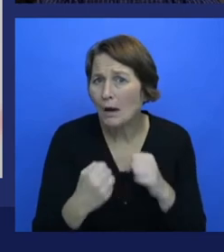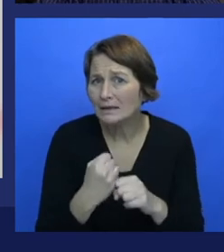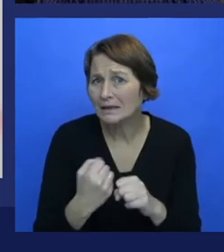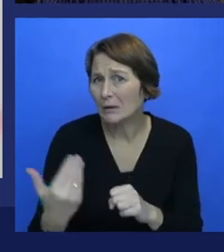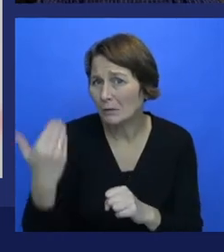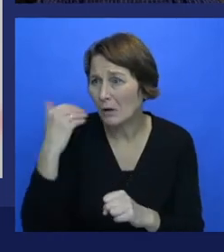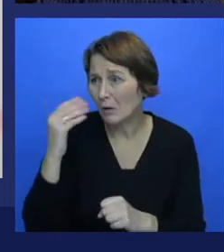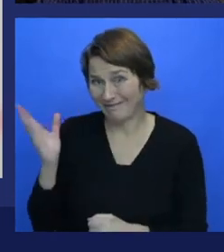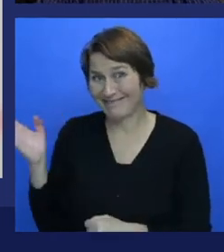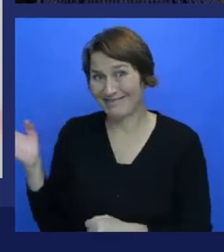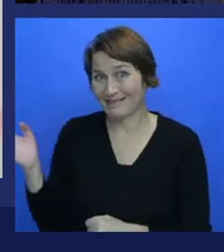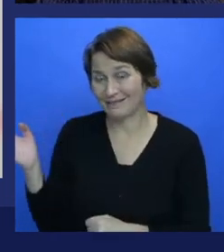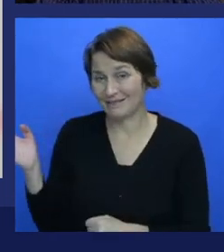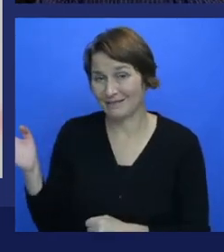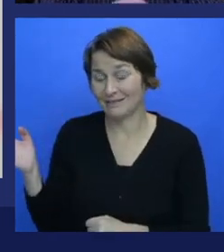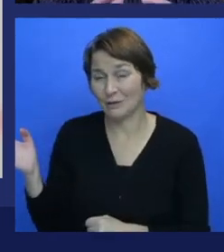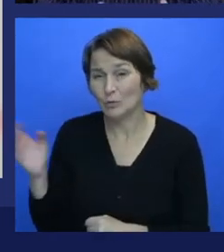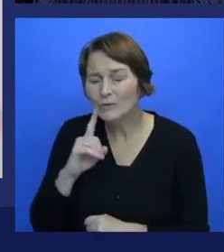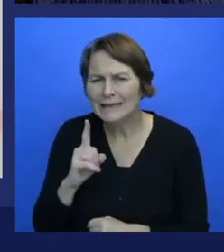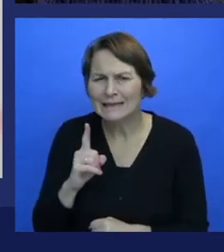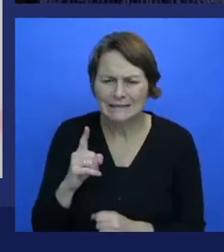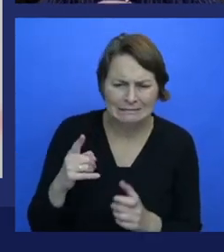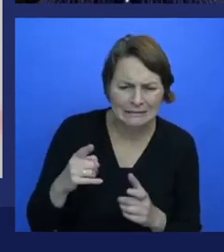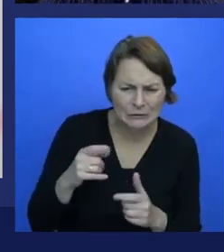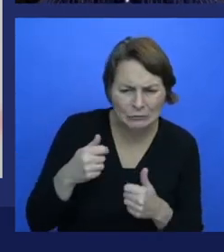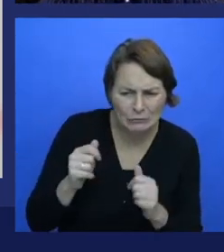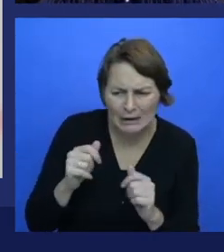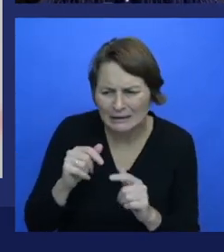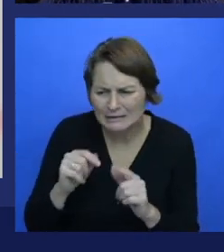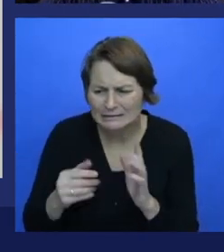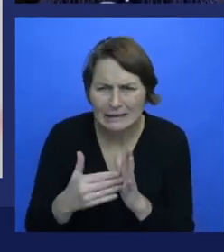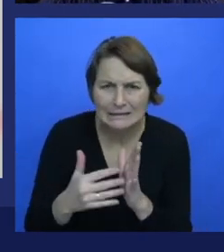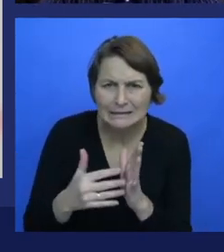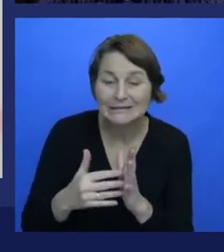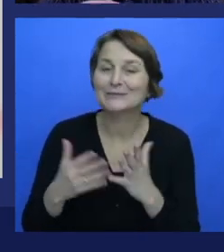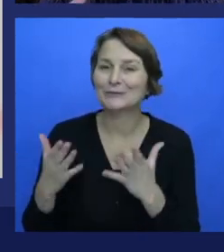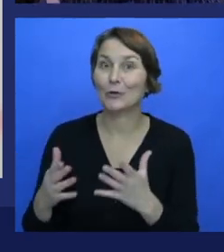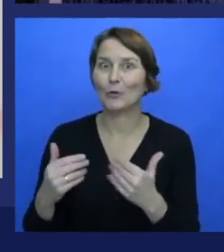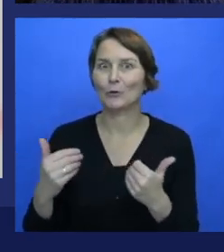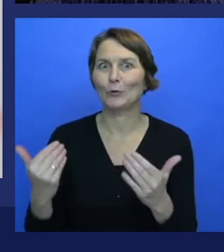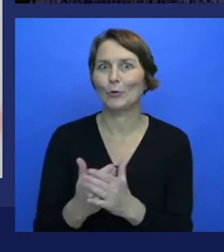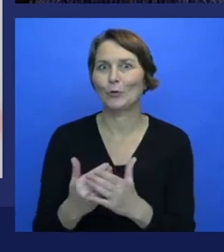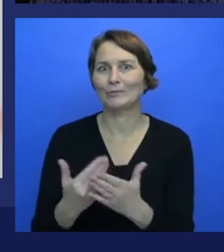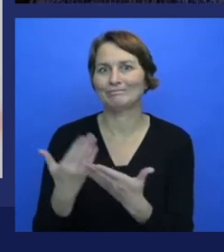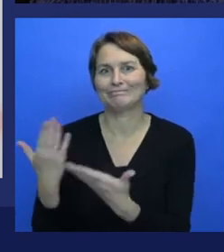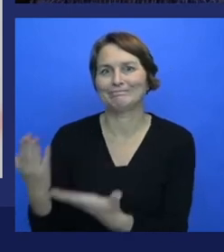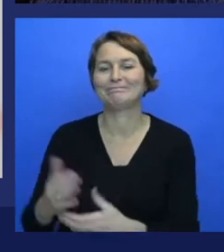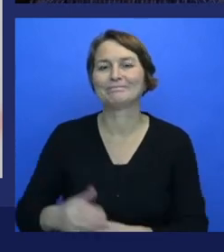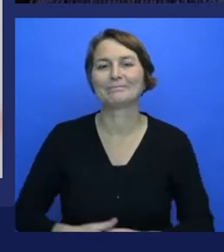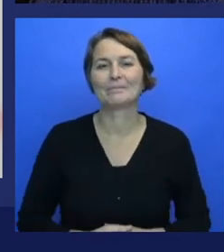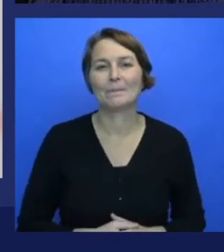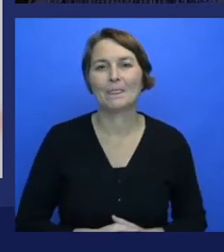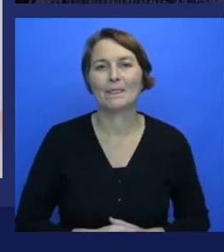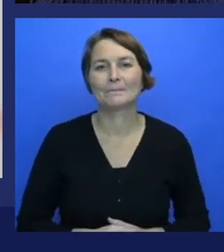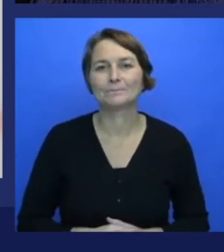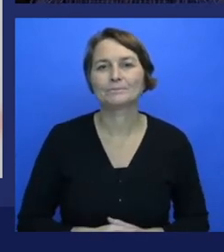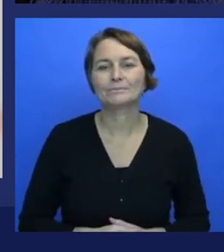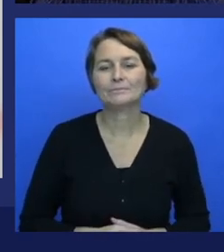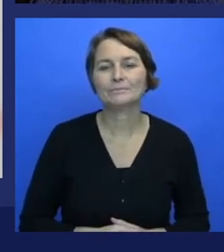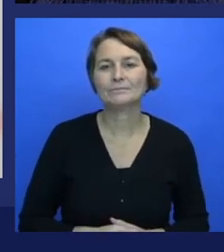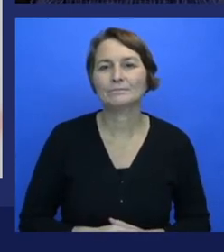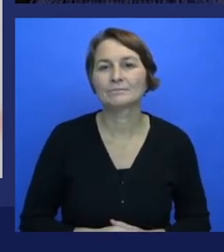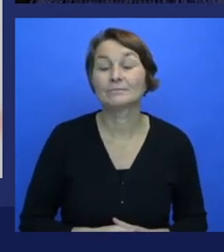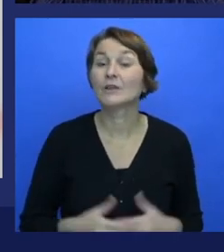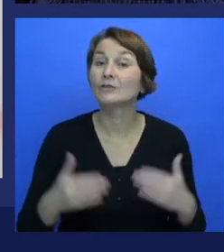getting to this level of experimentation, and it opens the door to new potential. But it opens the question, which is, are we